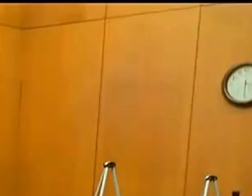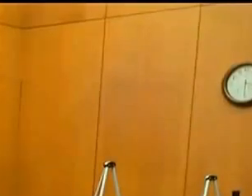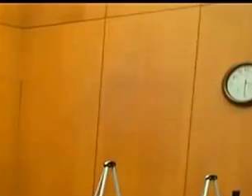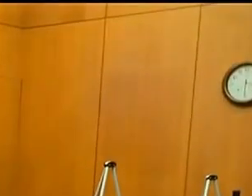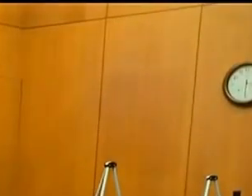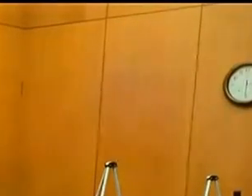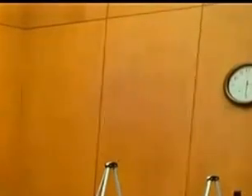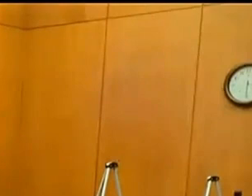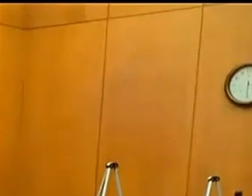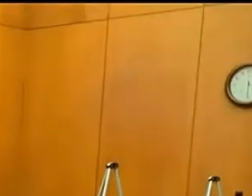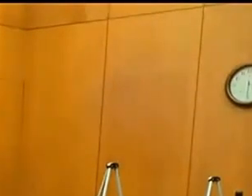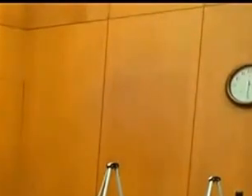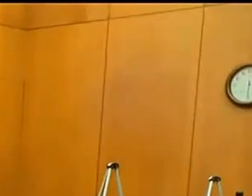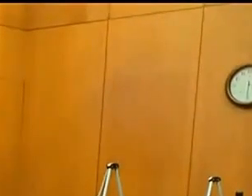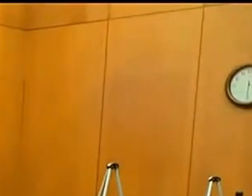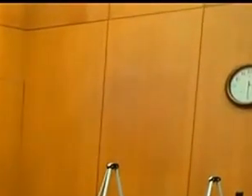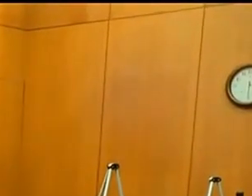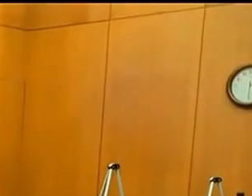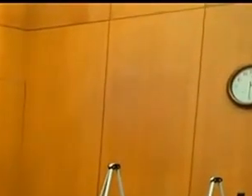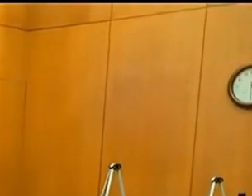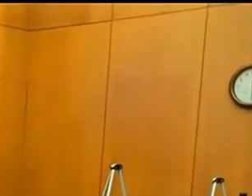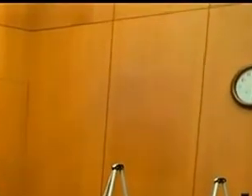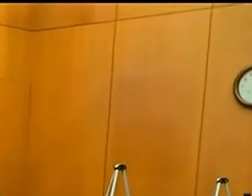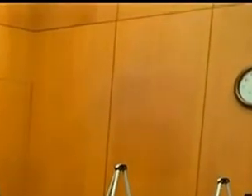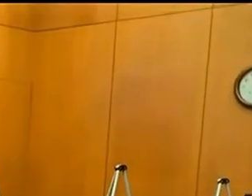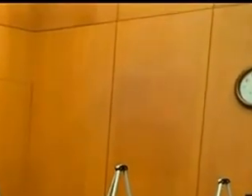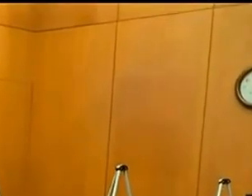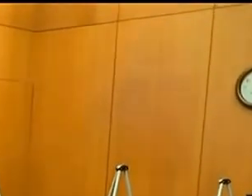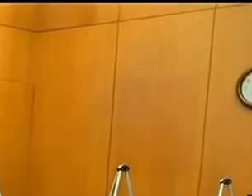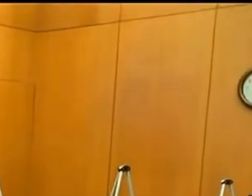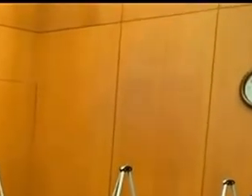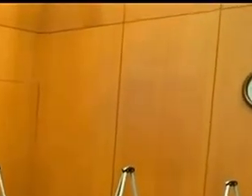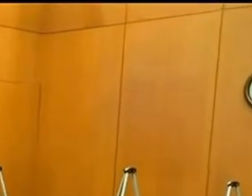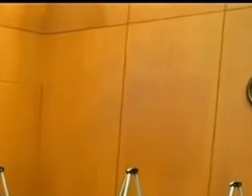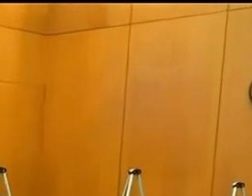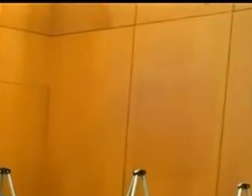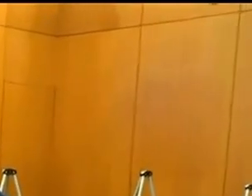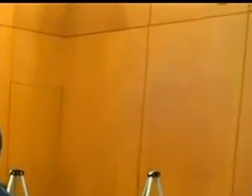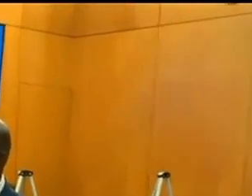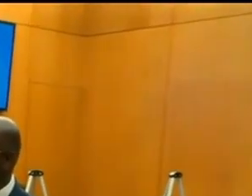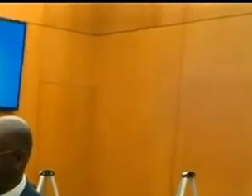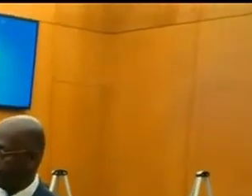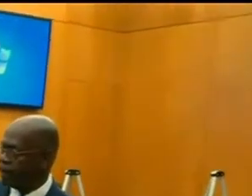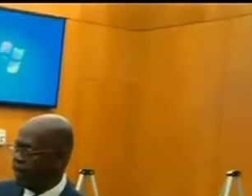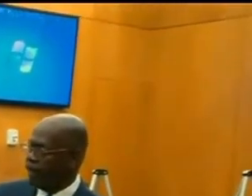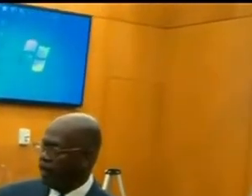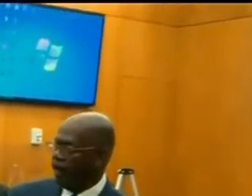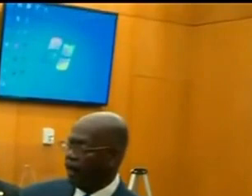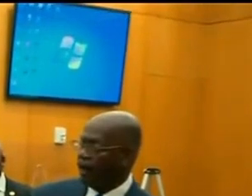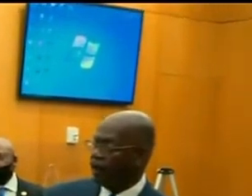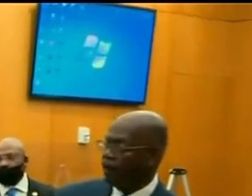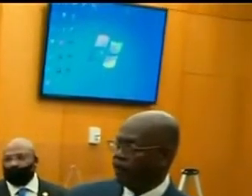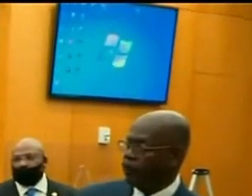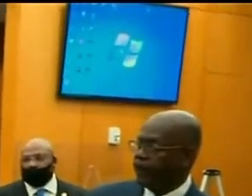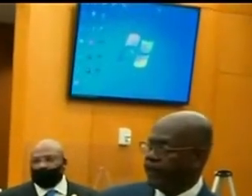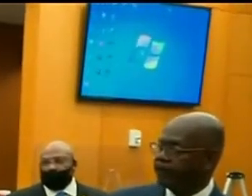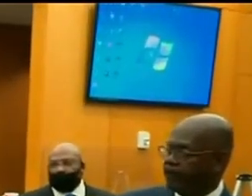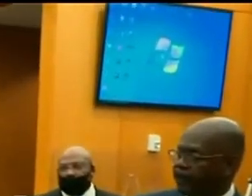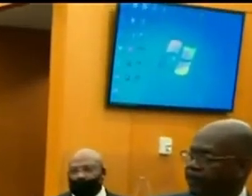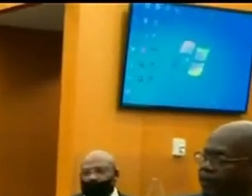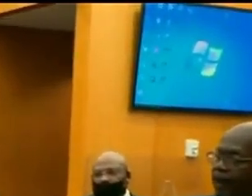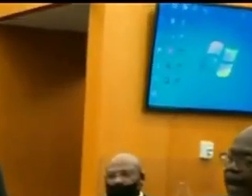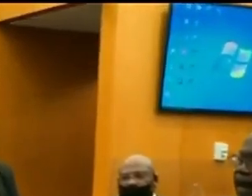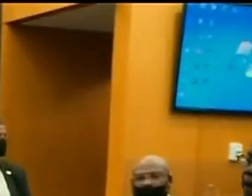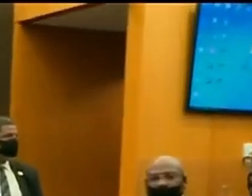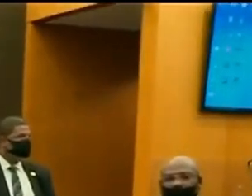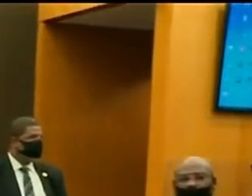to the school systems across the state for the upcoming school year that's what's happening here in central indiana right now though we want to take you to atlanta